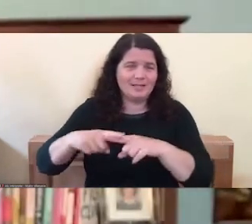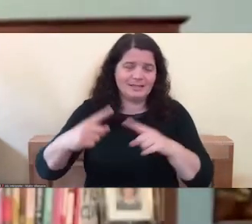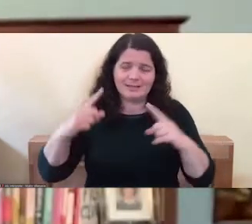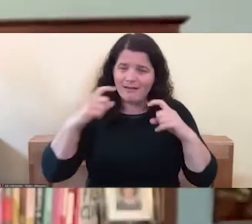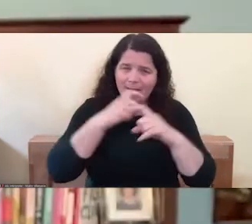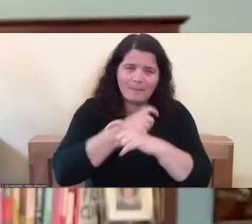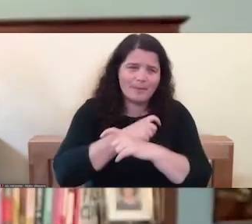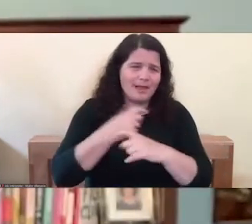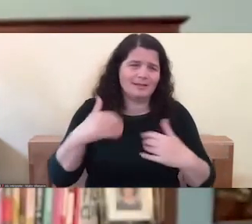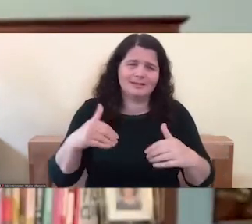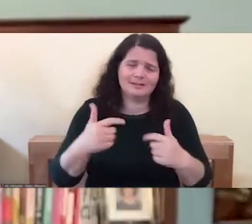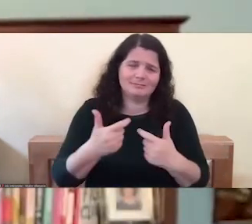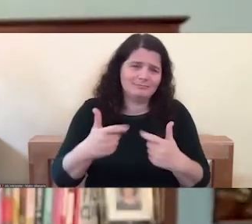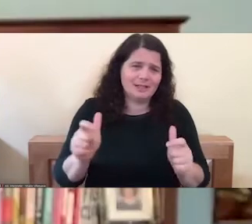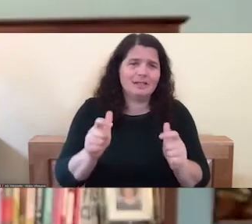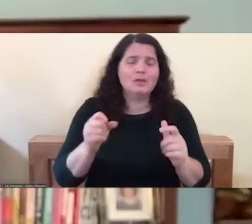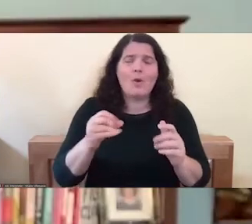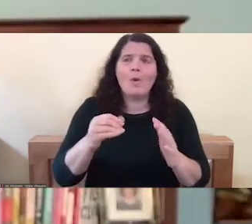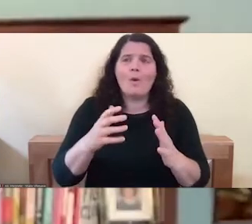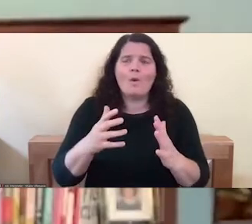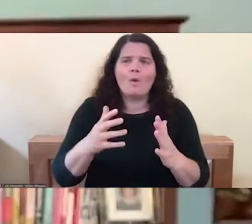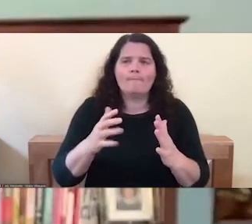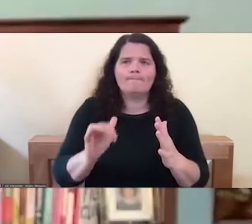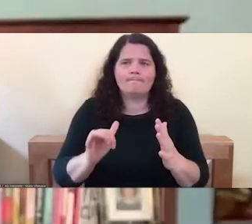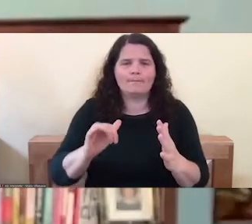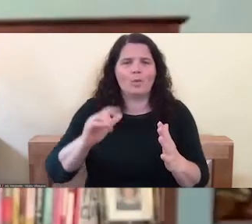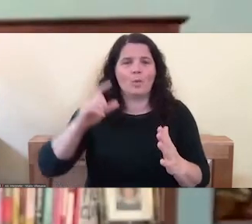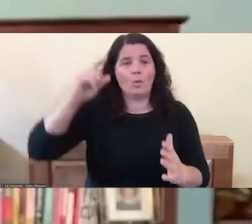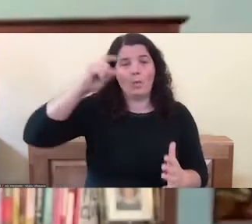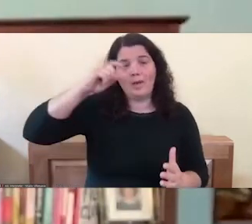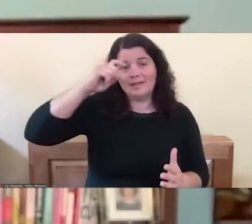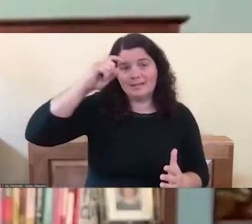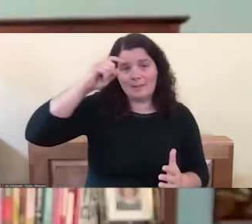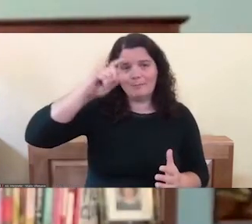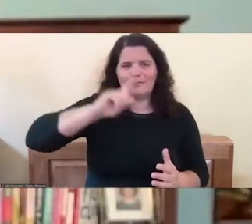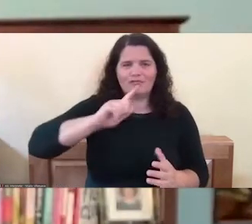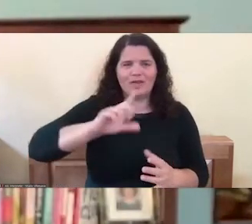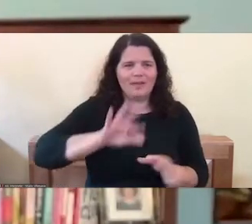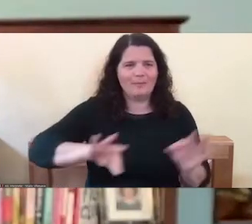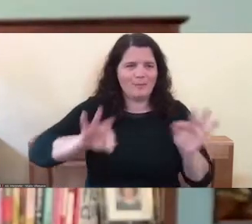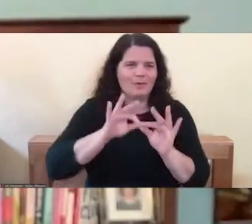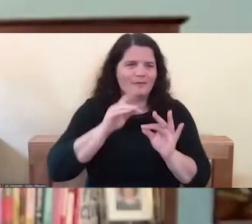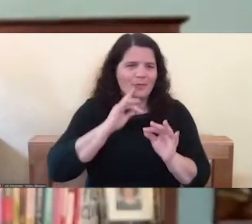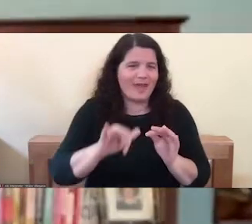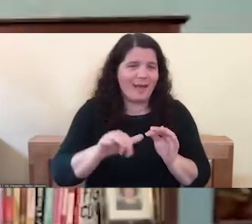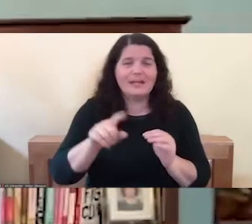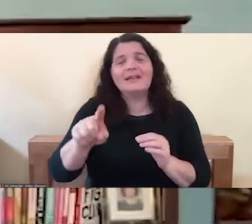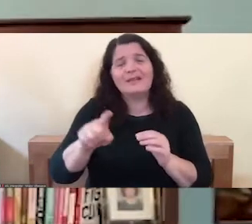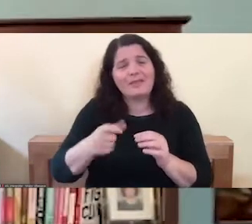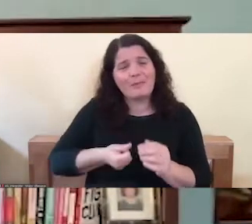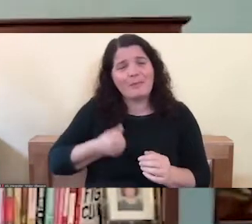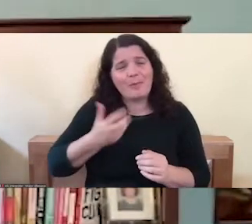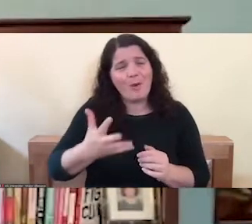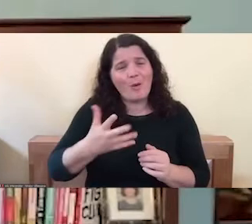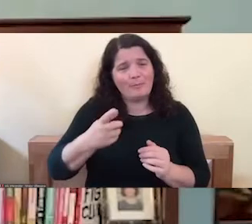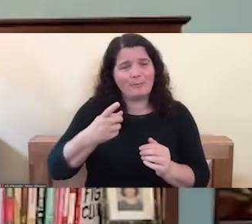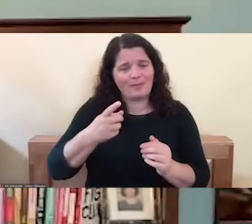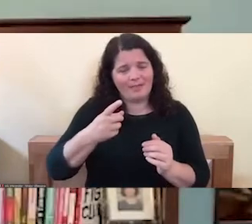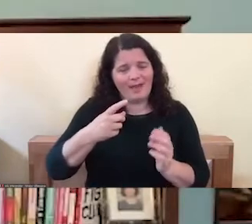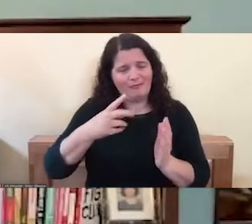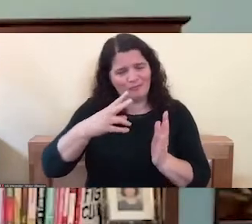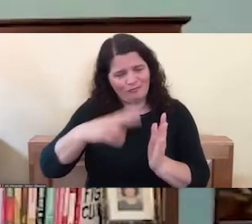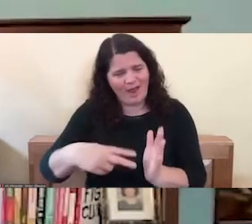has an important role in self-compassion. Like that poem you read, that was so beautiful. You know, the, the interconnection, the wisdom